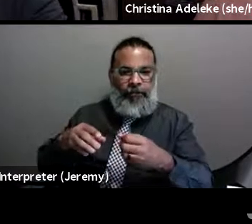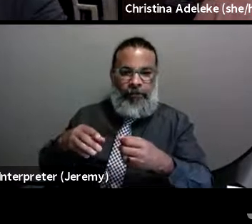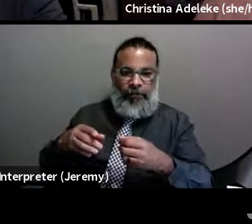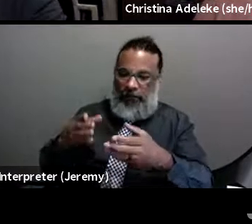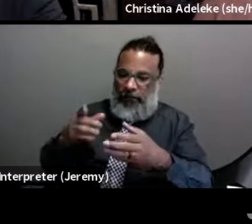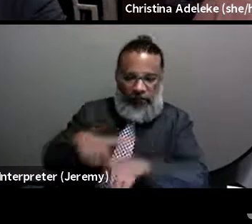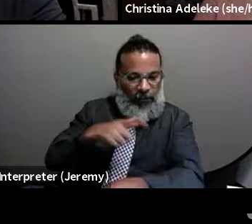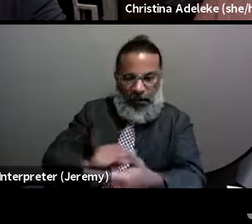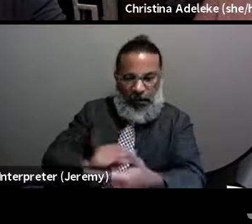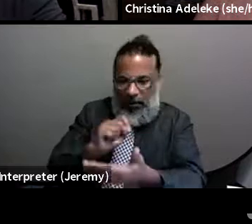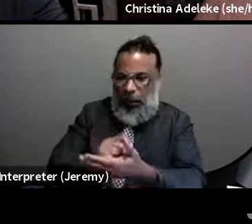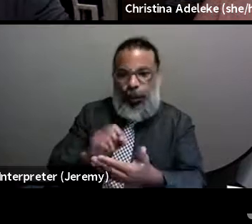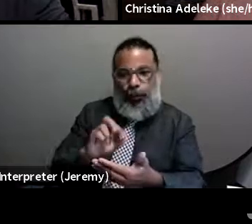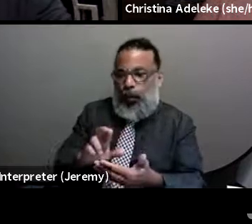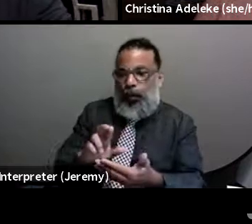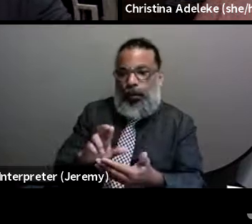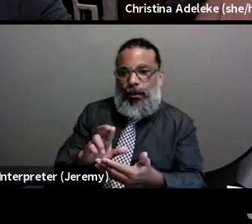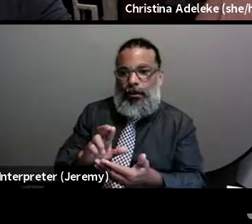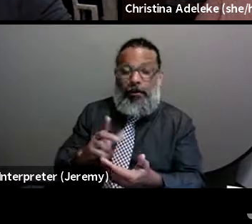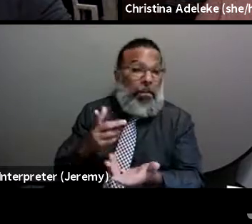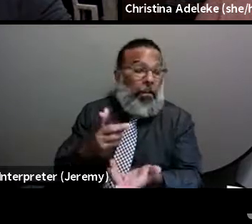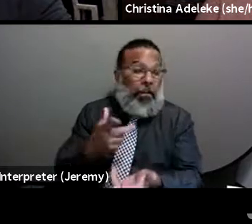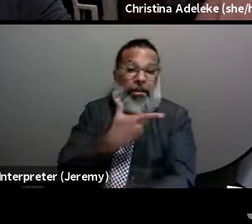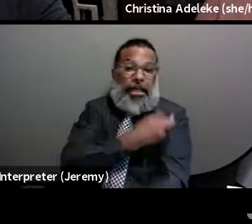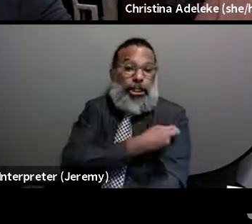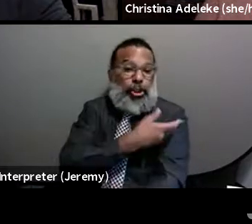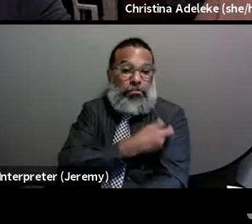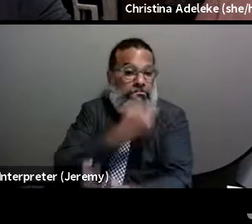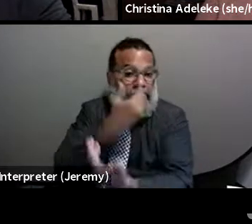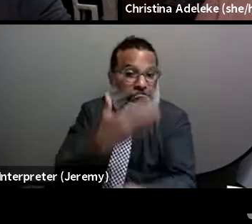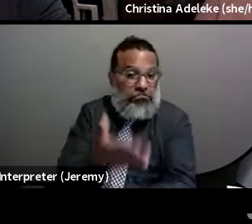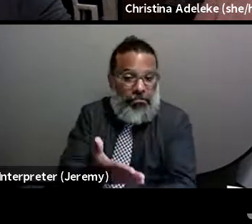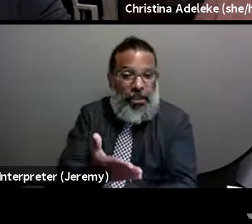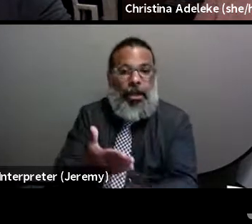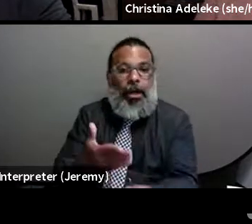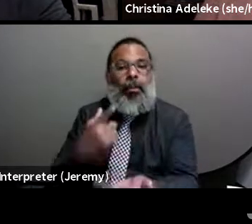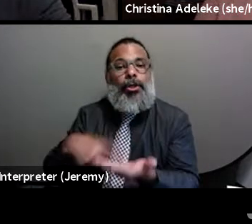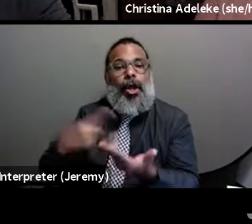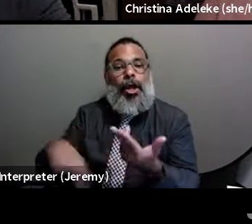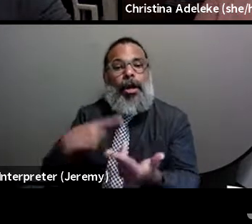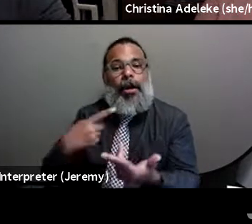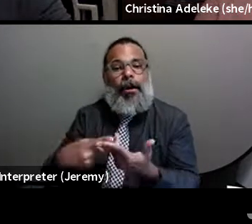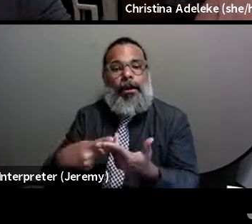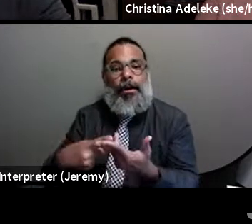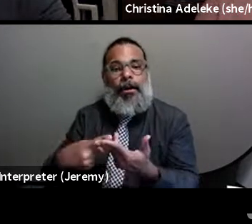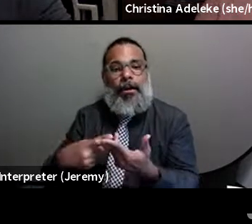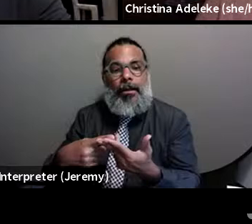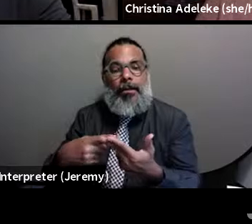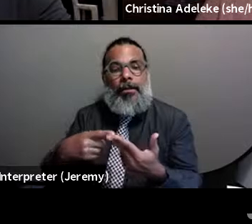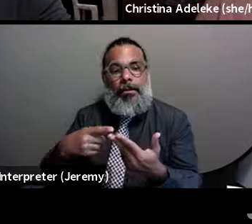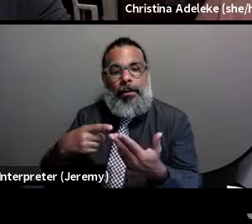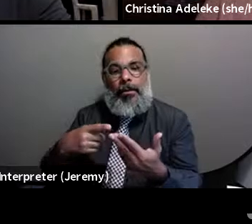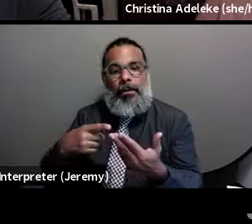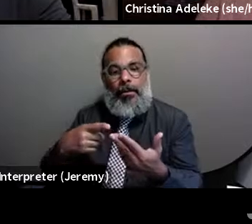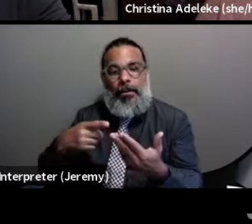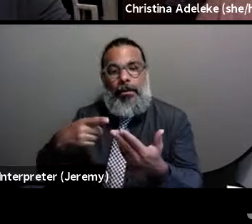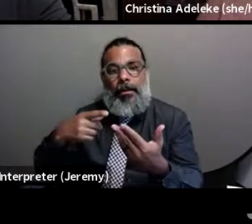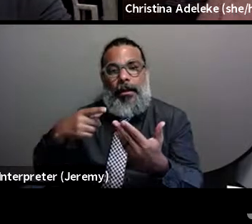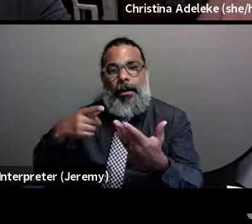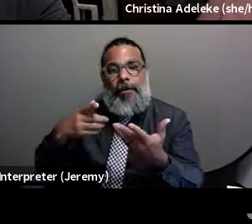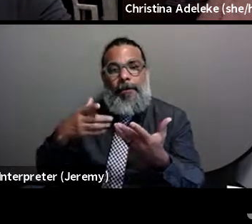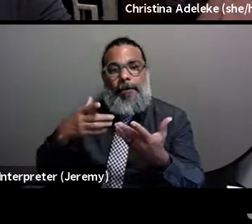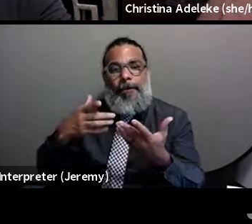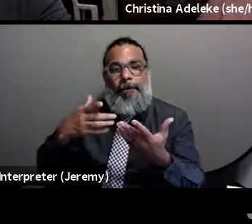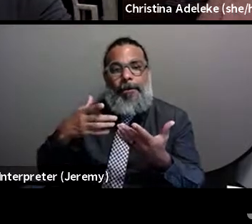long-term injectables, we need to start talking about the behaviors again. And we need to start talking